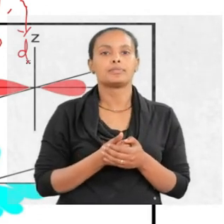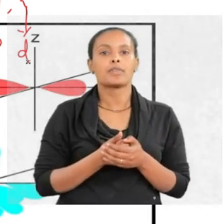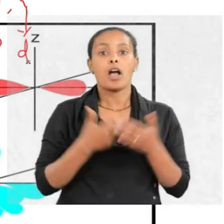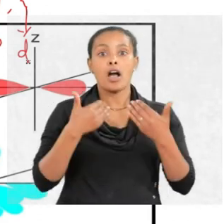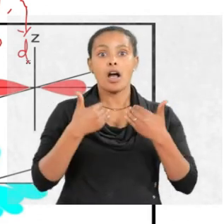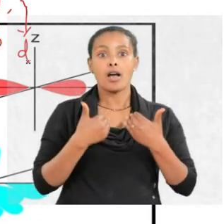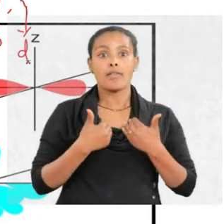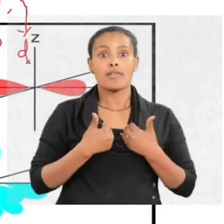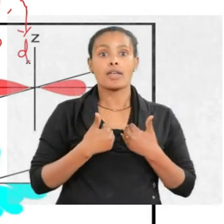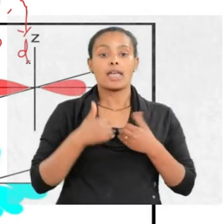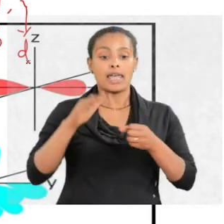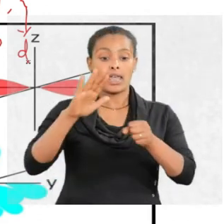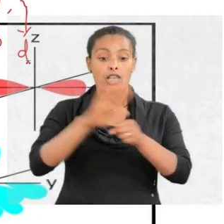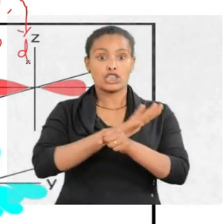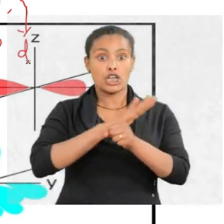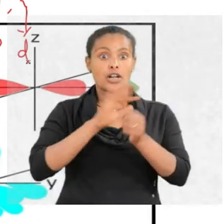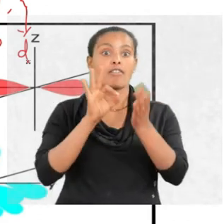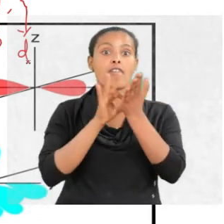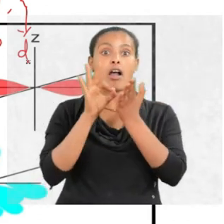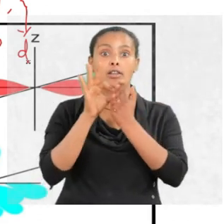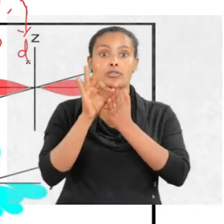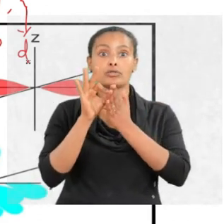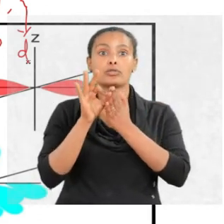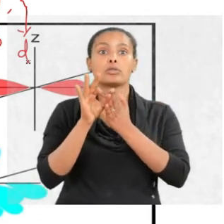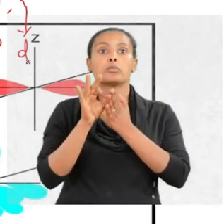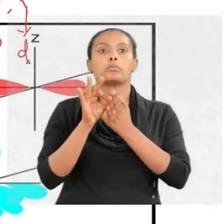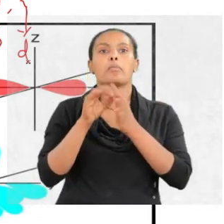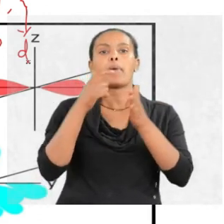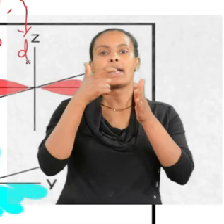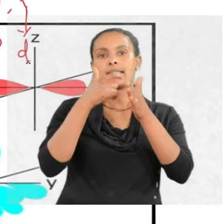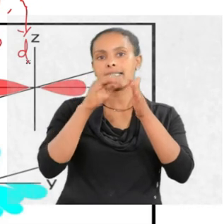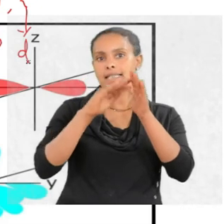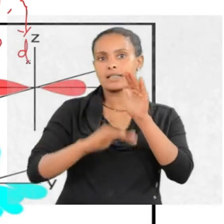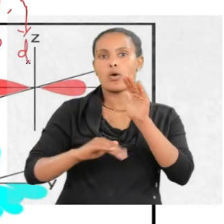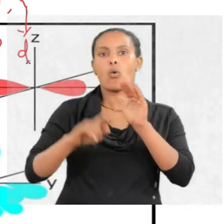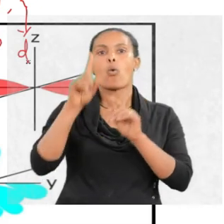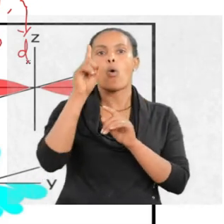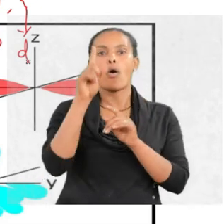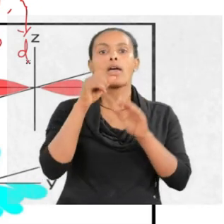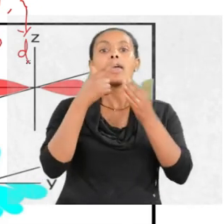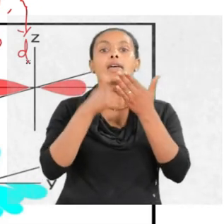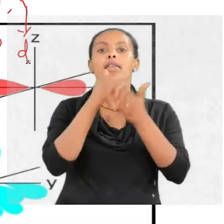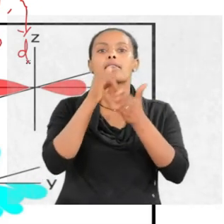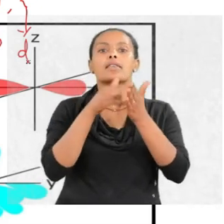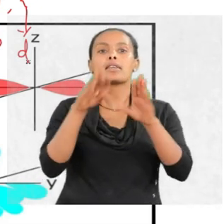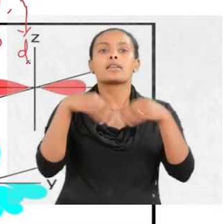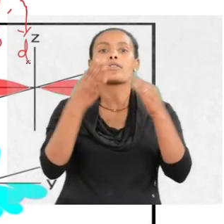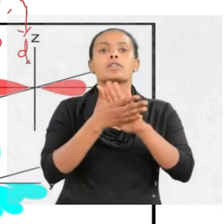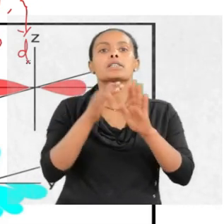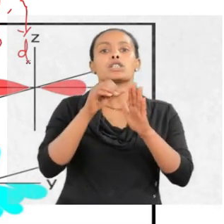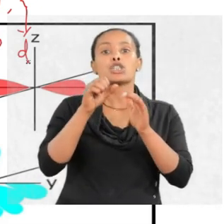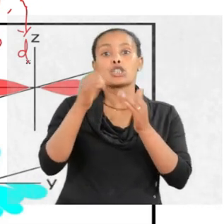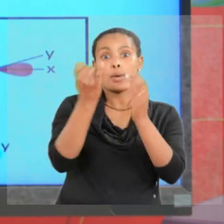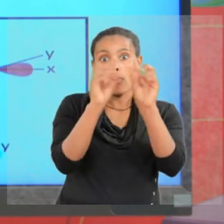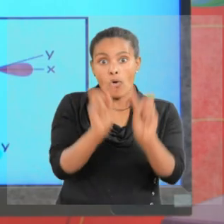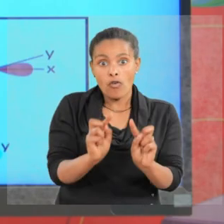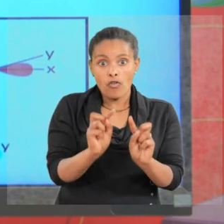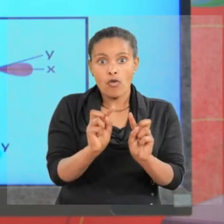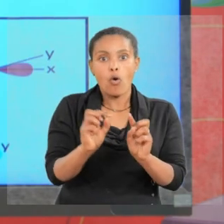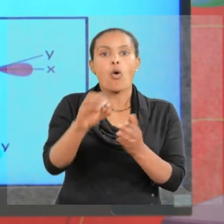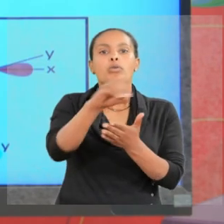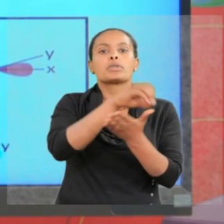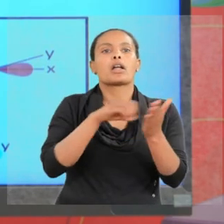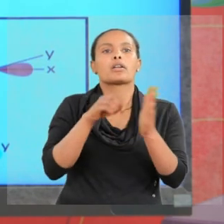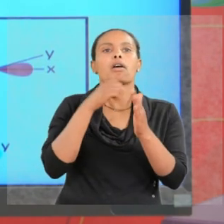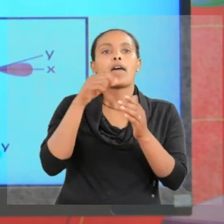Having an integer values from zero to n minus one. It gives the shape of orbitals. We